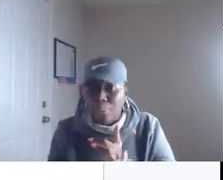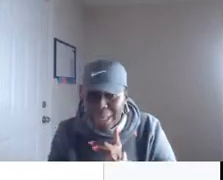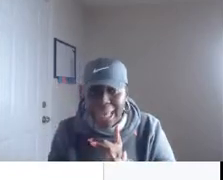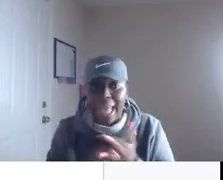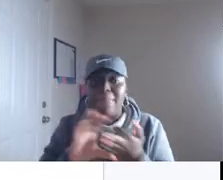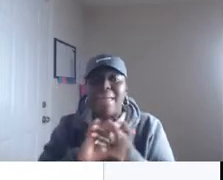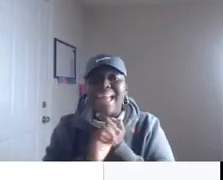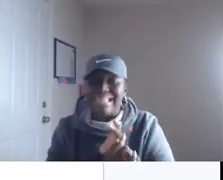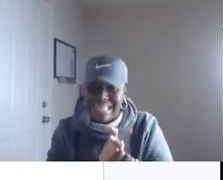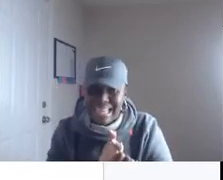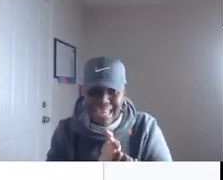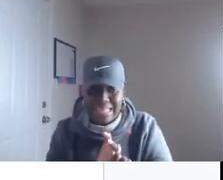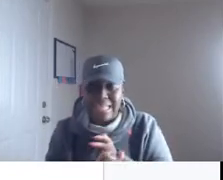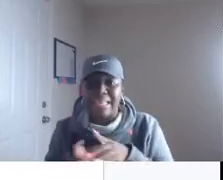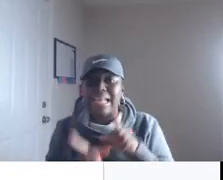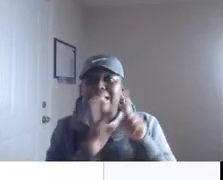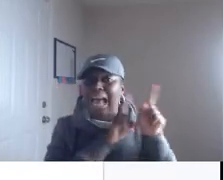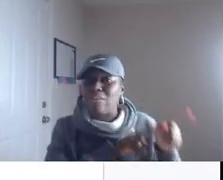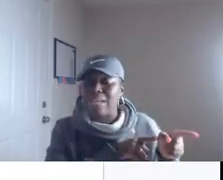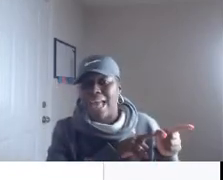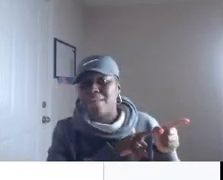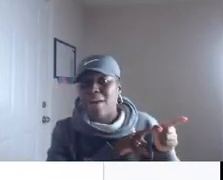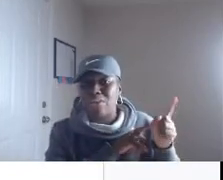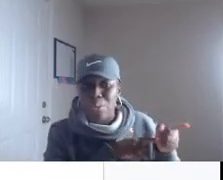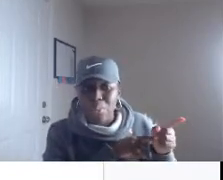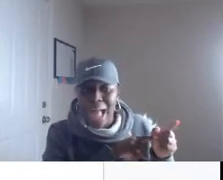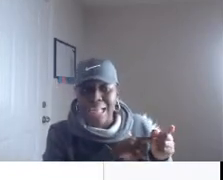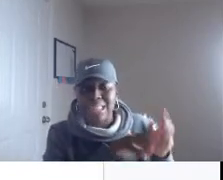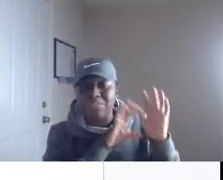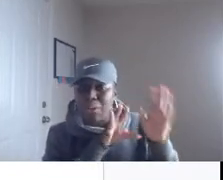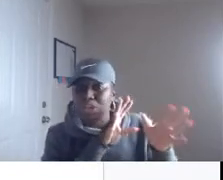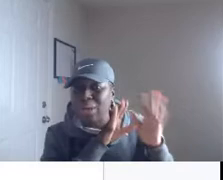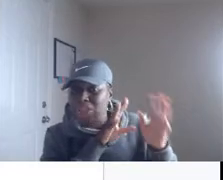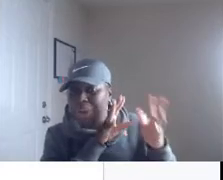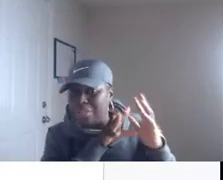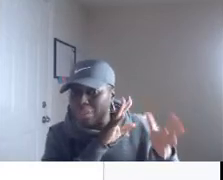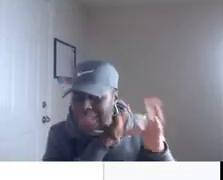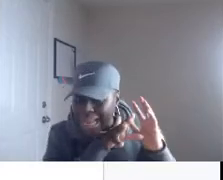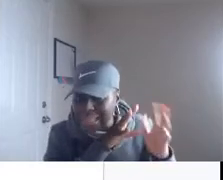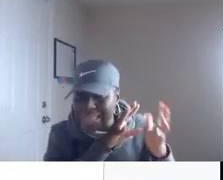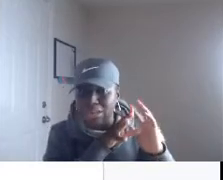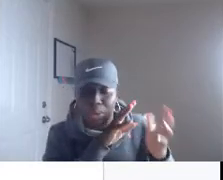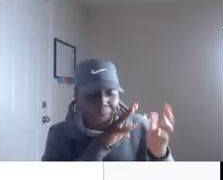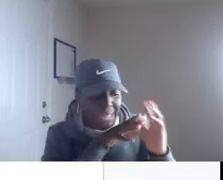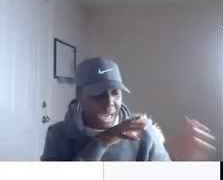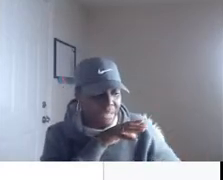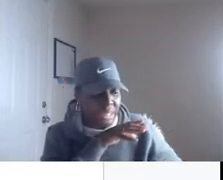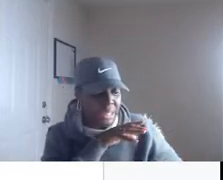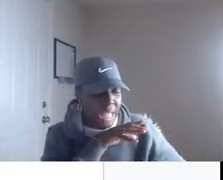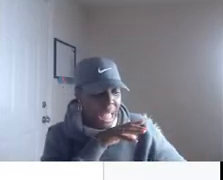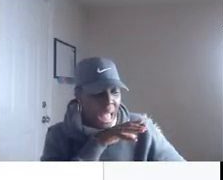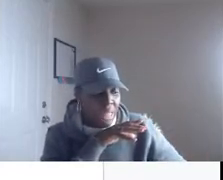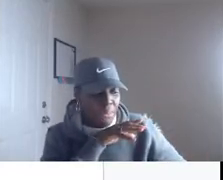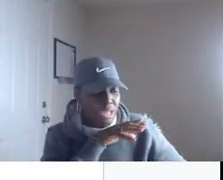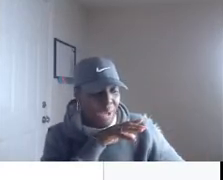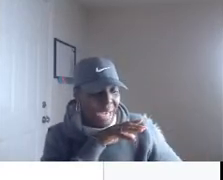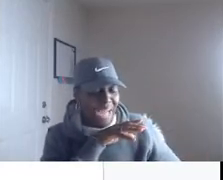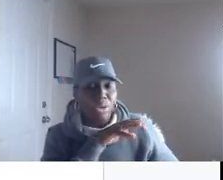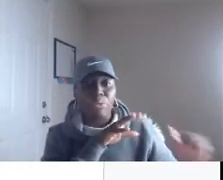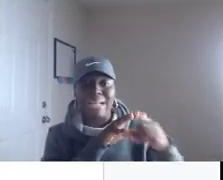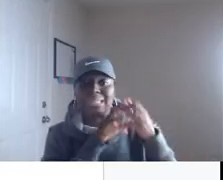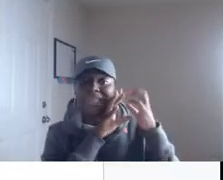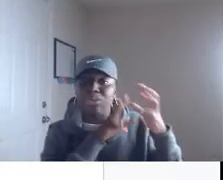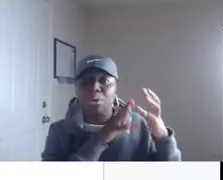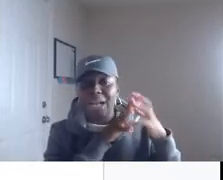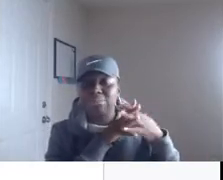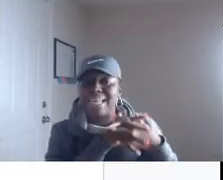notary cam and signix and the thing that i already like about notarize for those of guys who are in those states that notarize services the reason why i